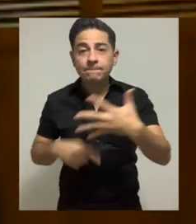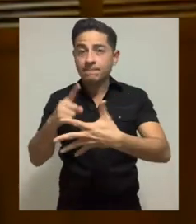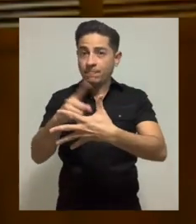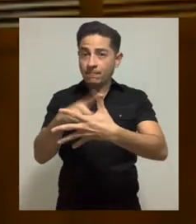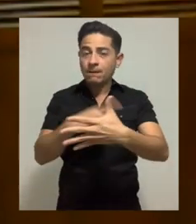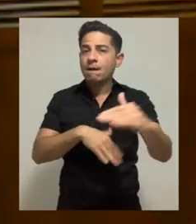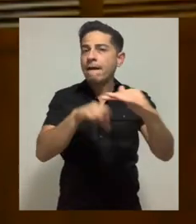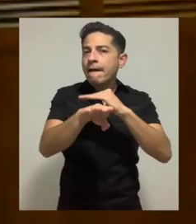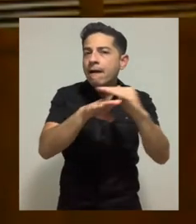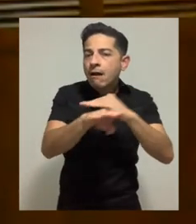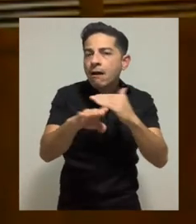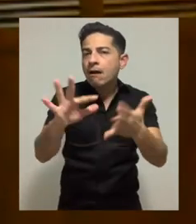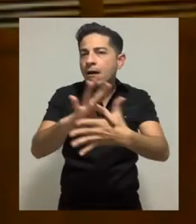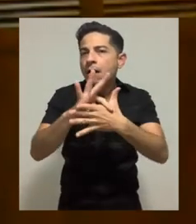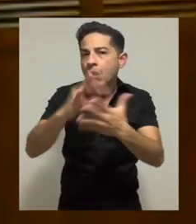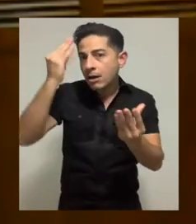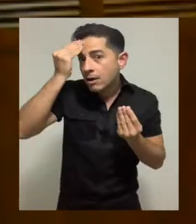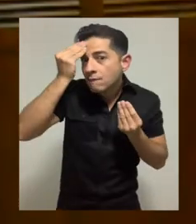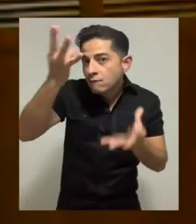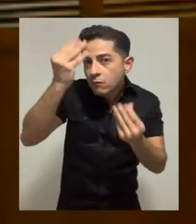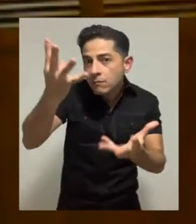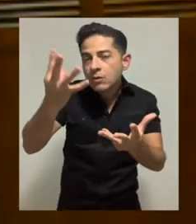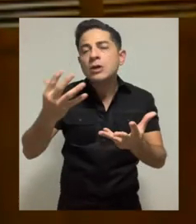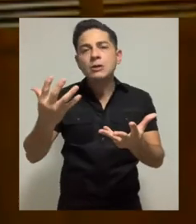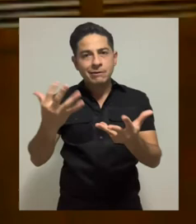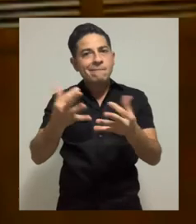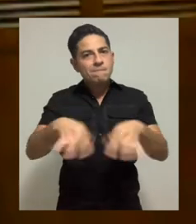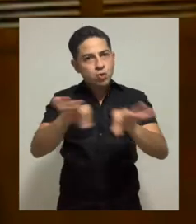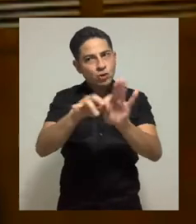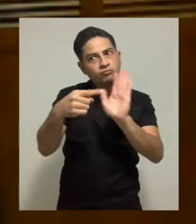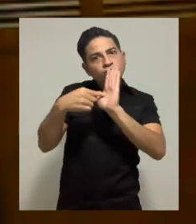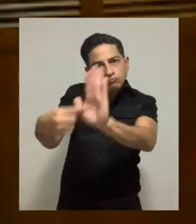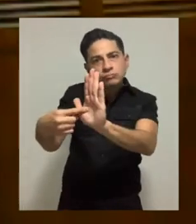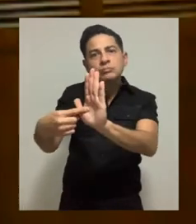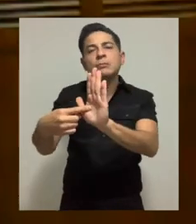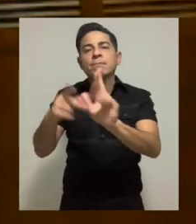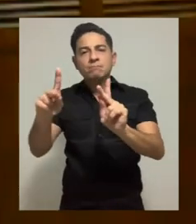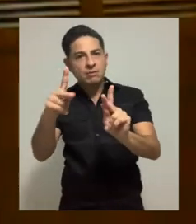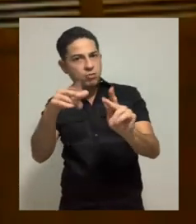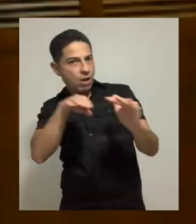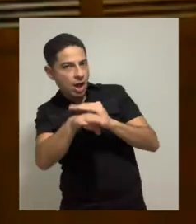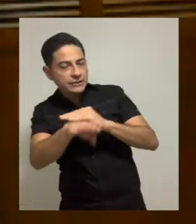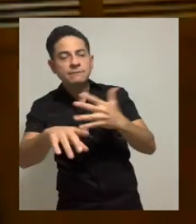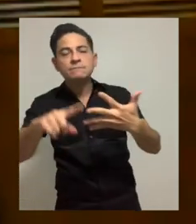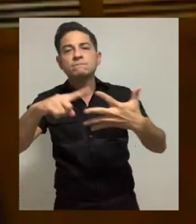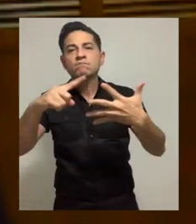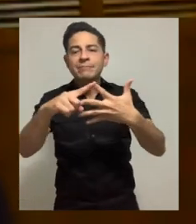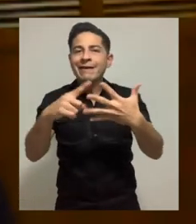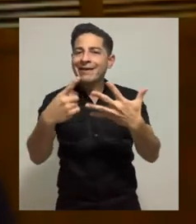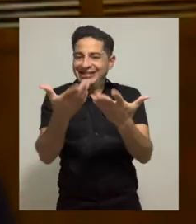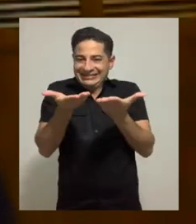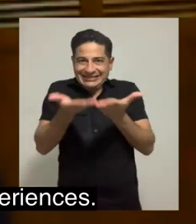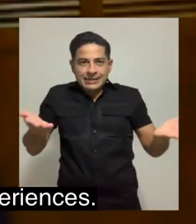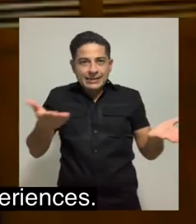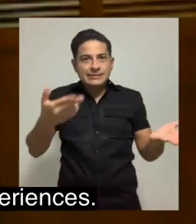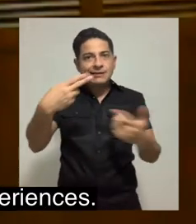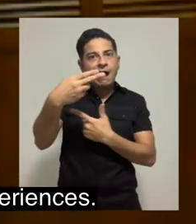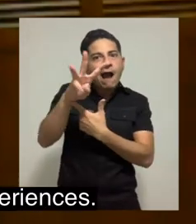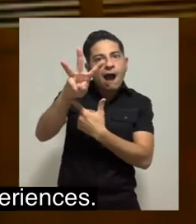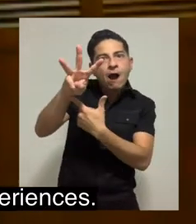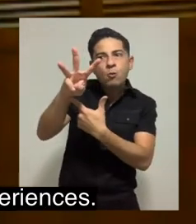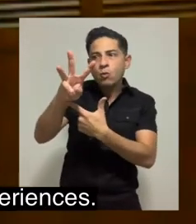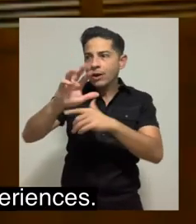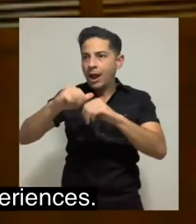to consider. The accessibility of content shown in XR systems. The